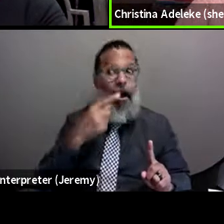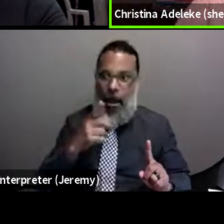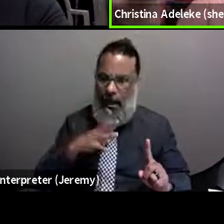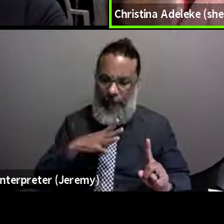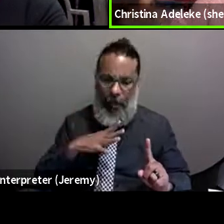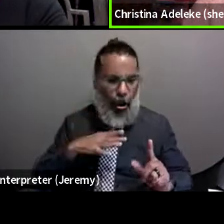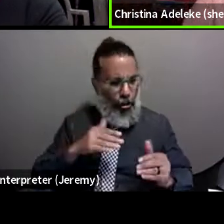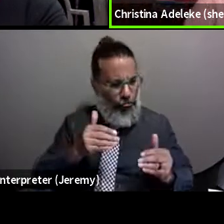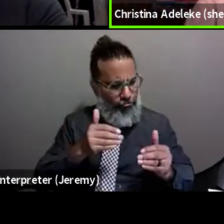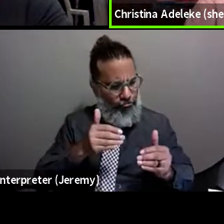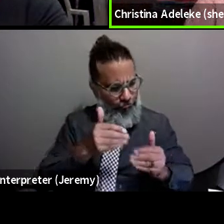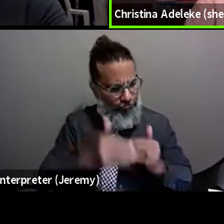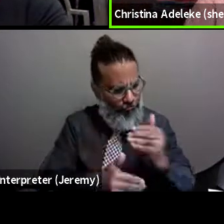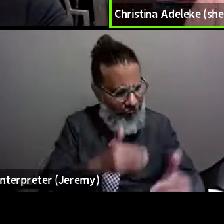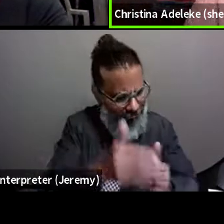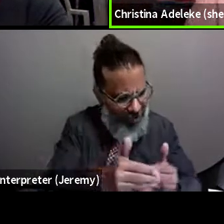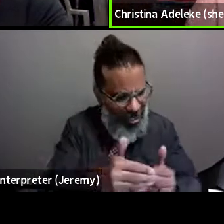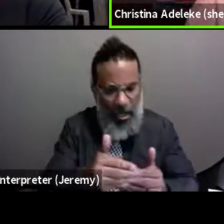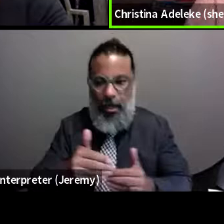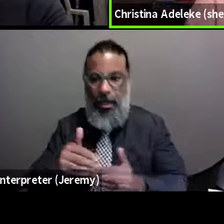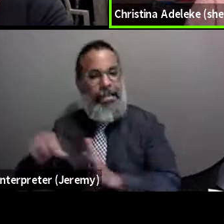jurisdictions are taking a step back.